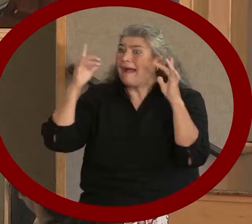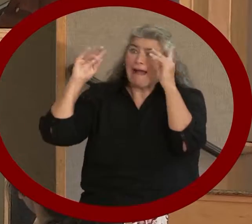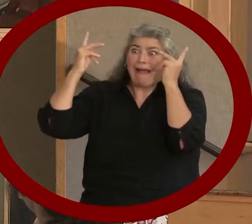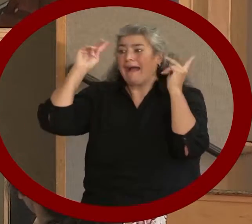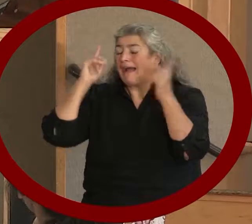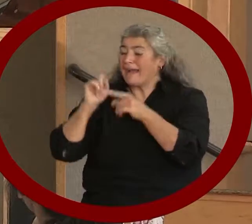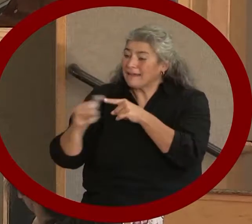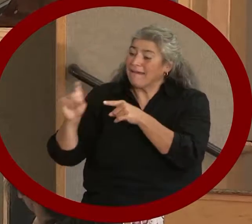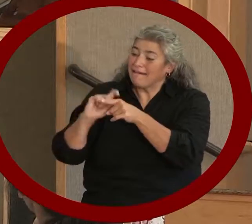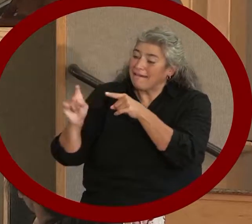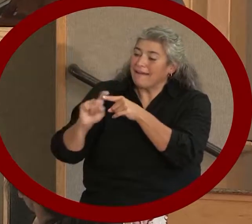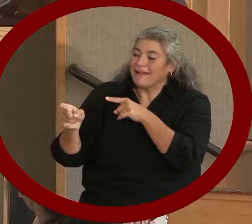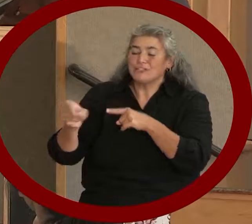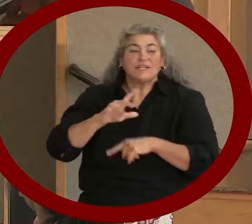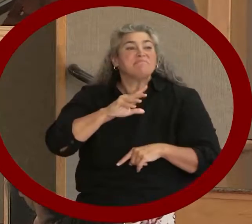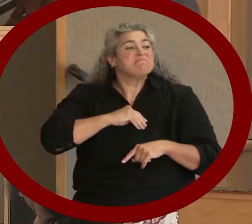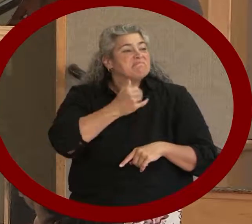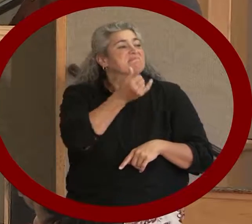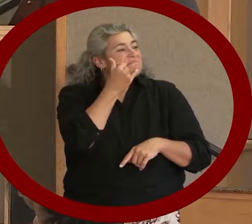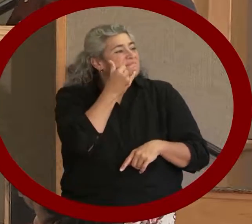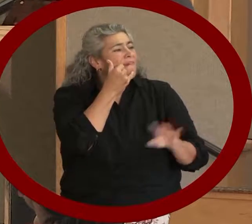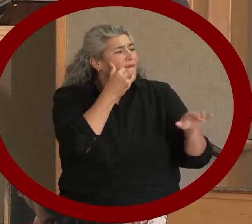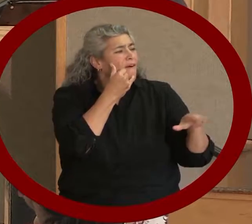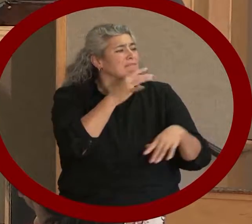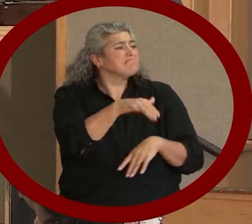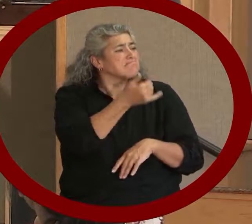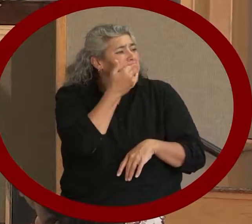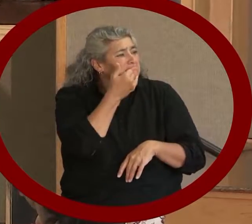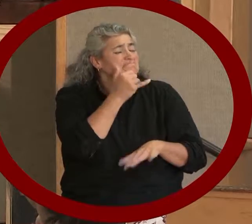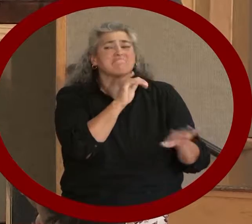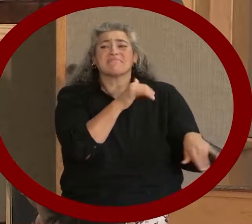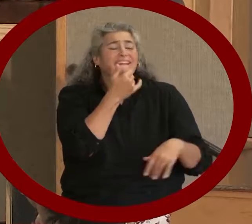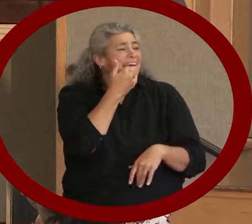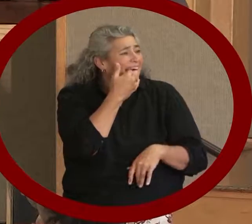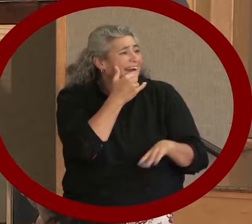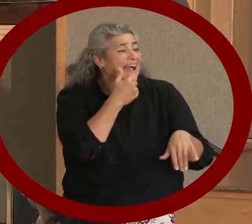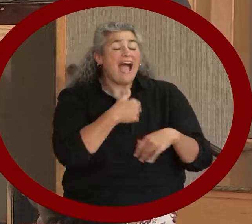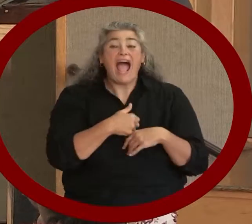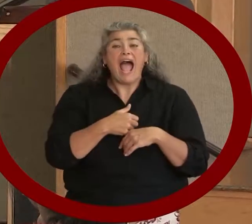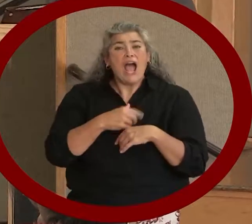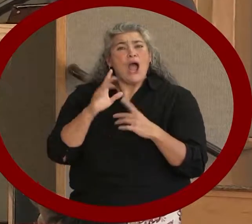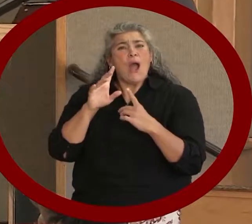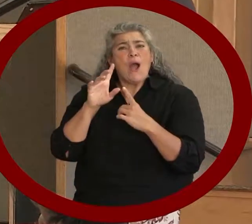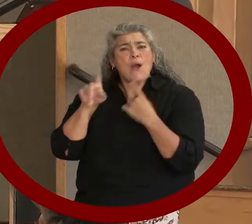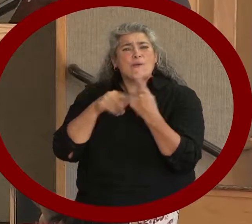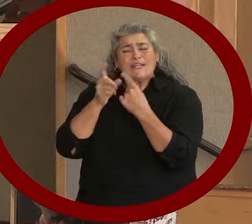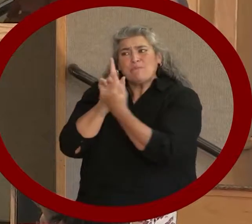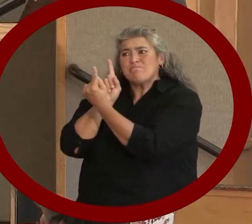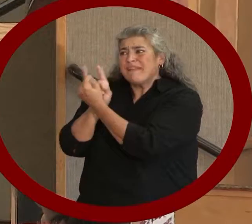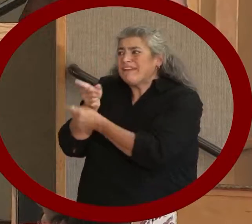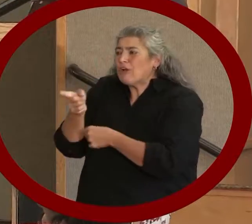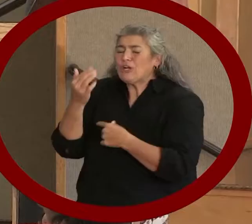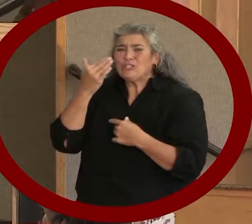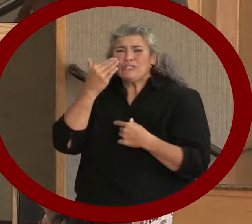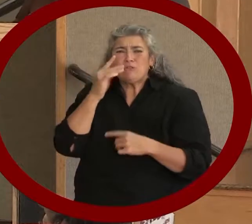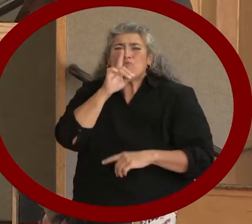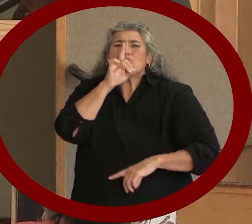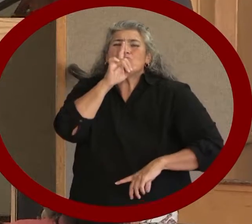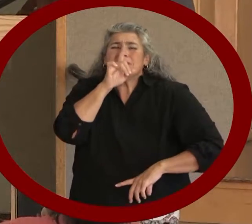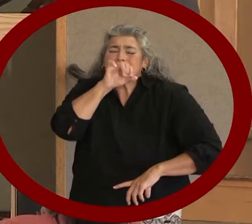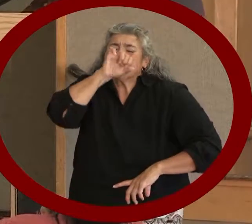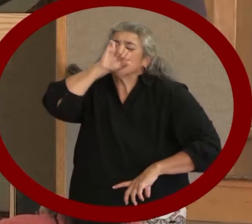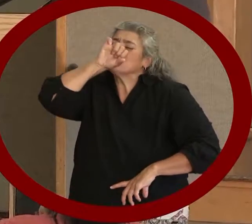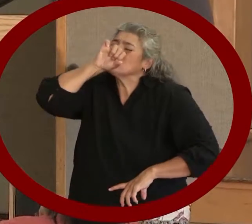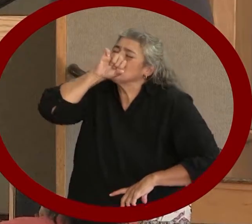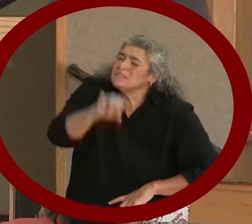She is the person who, you know, sometimes you meet somebody who you just think, gosh, really likes her job. Like, she just really likes what she